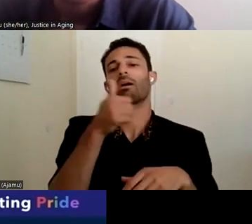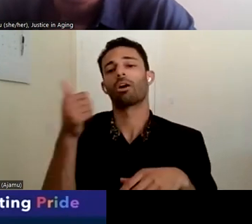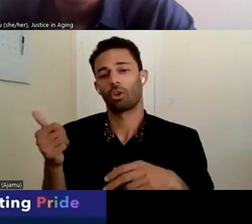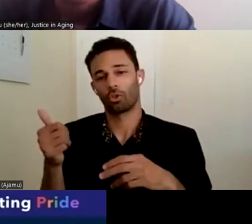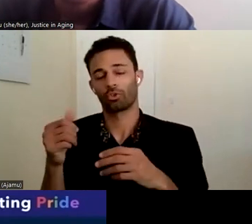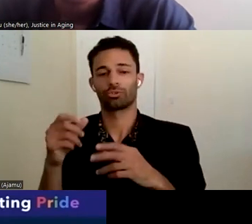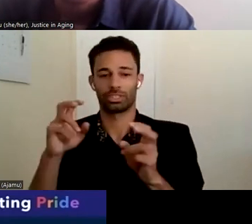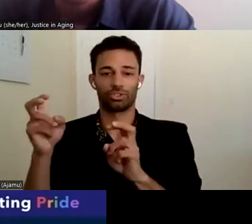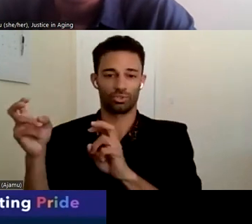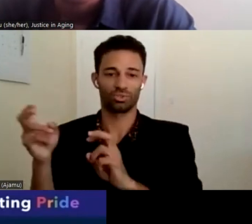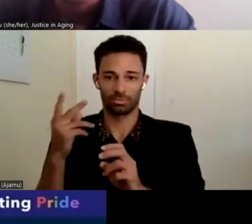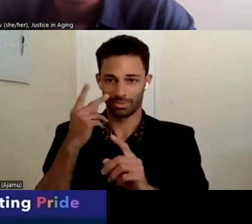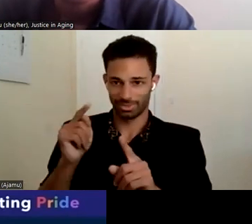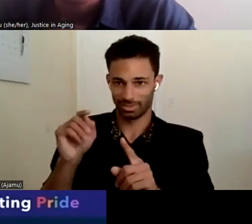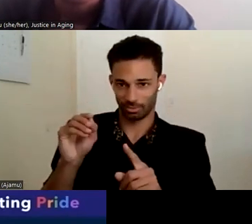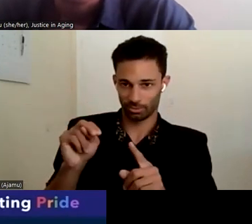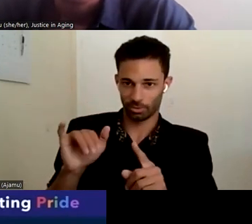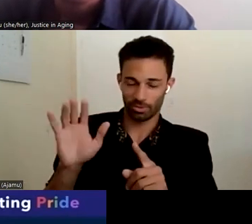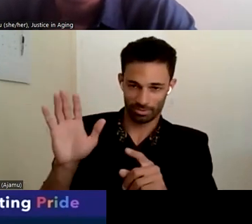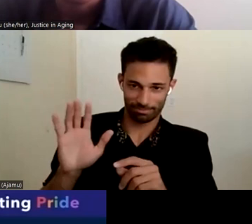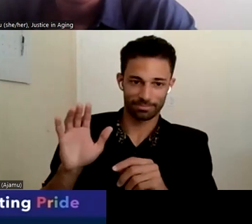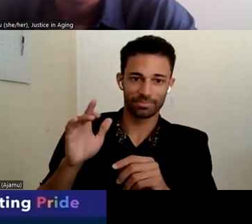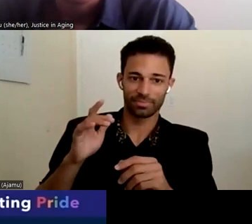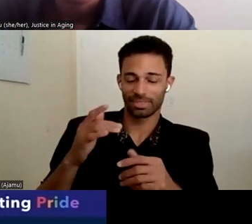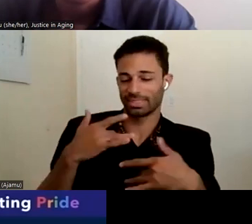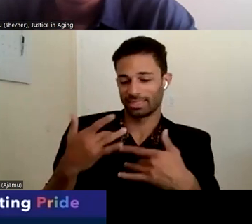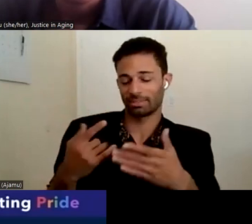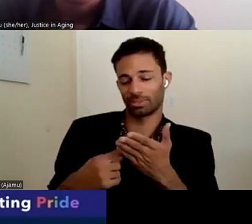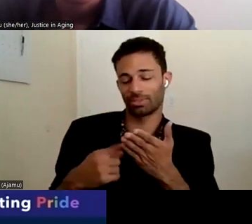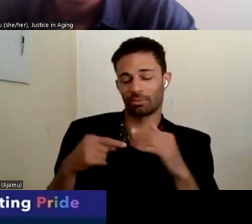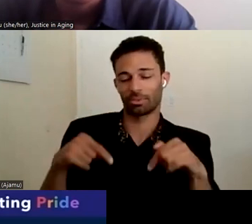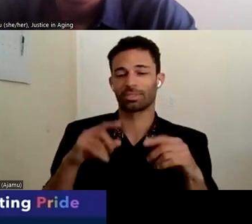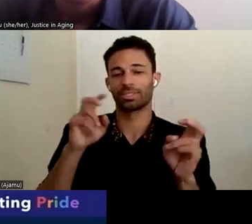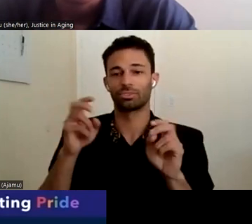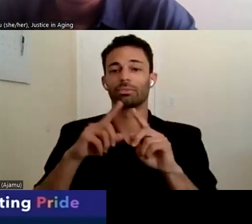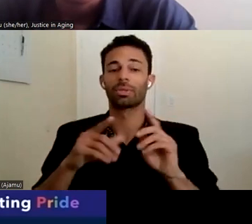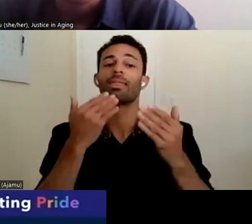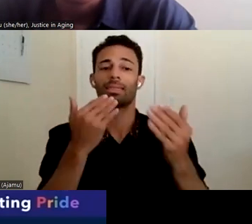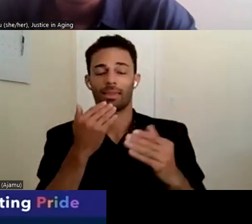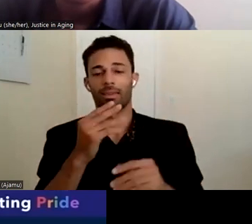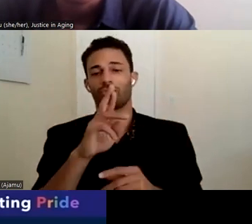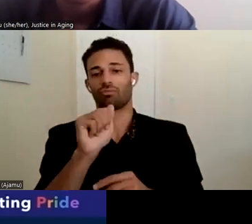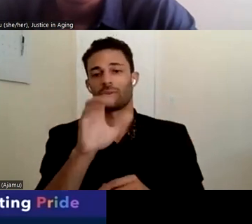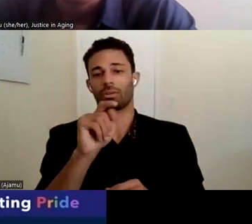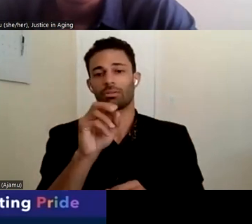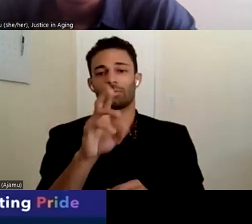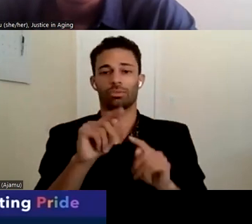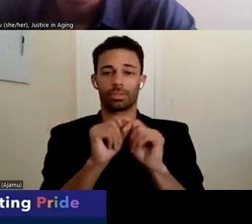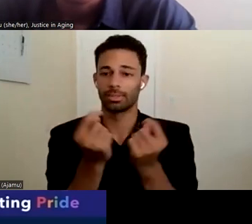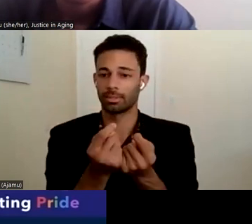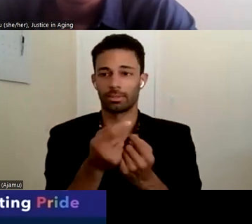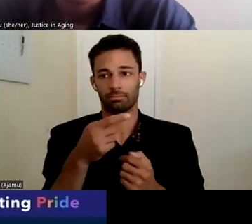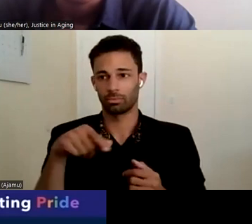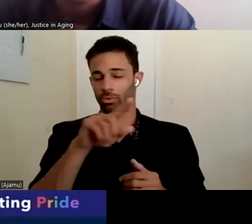at Tony Anderson, because Tony and I usually talk about these issues. Again, I'm going to thank the reactor team. I think you guys are tremendous and